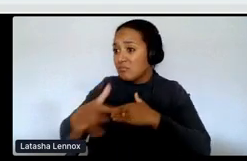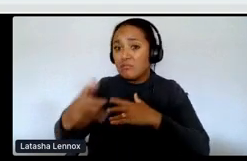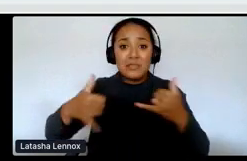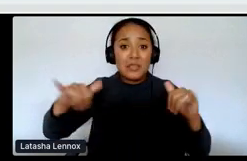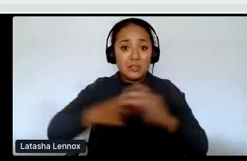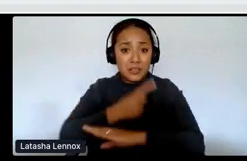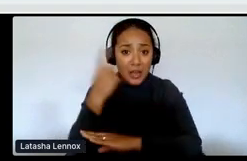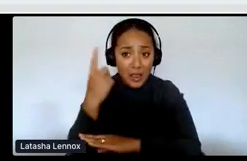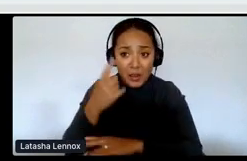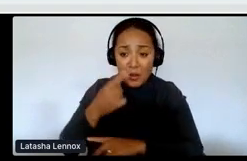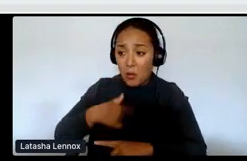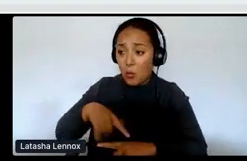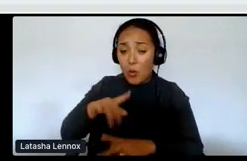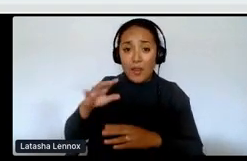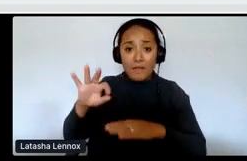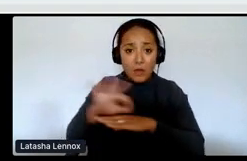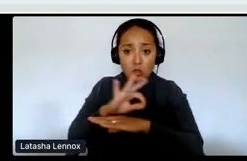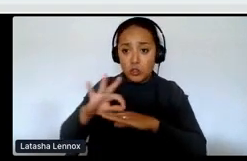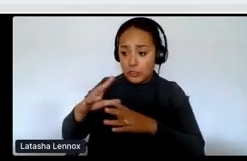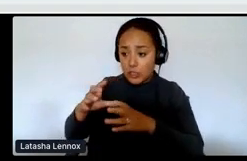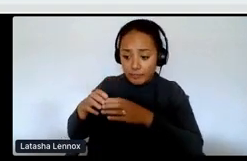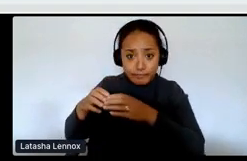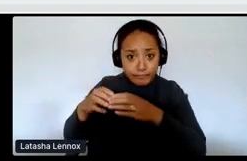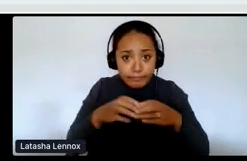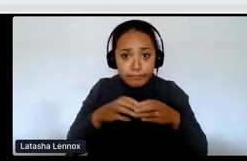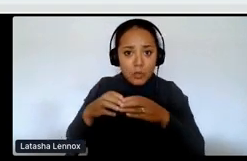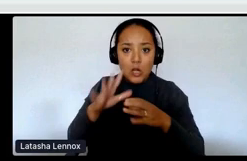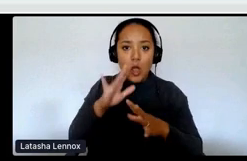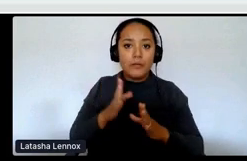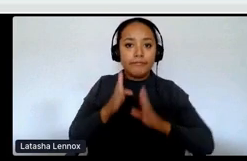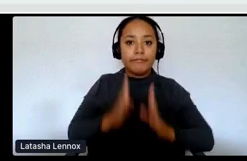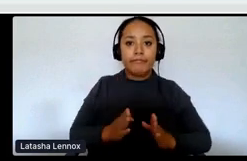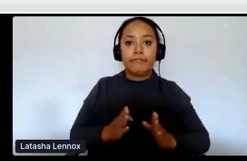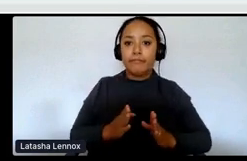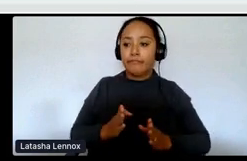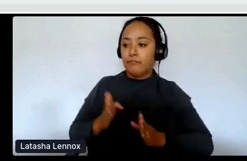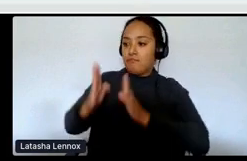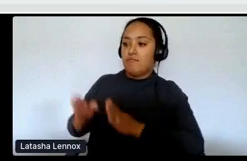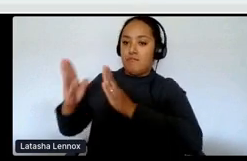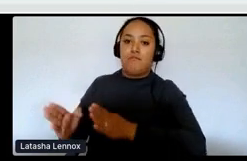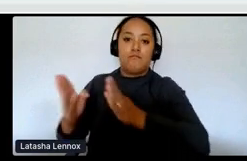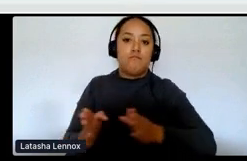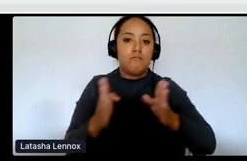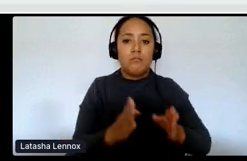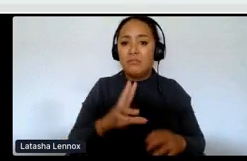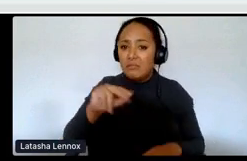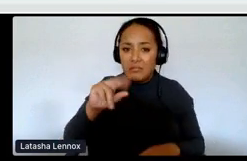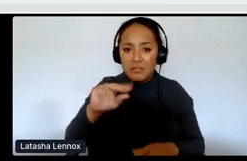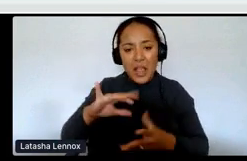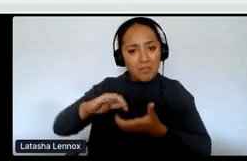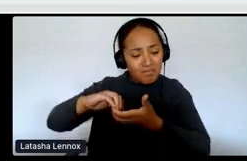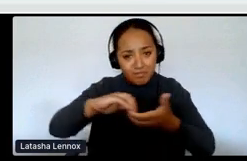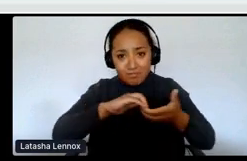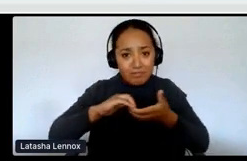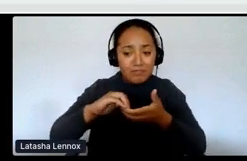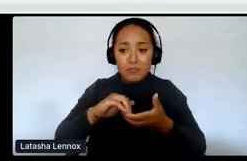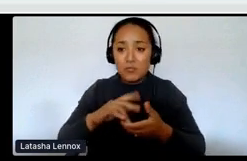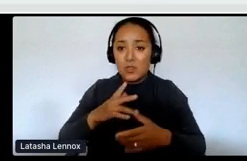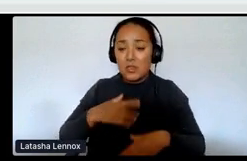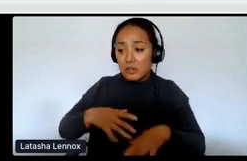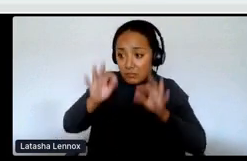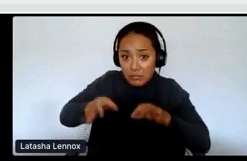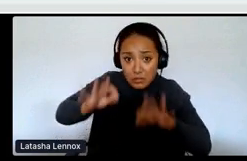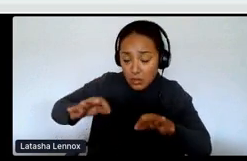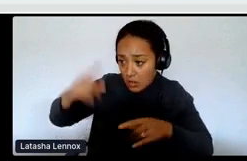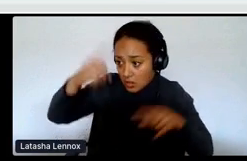collectives, not through an individual individual, individualistic, um, lens. We've had shared decision-making structures.